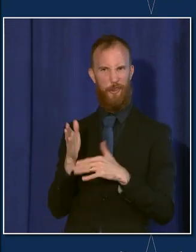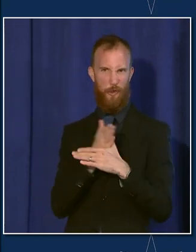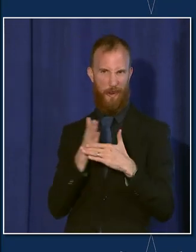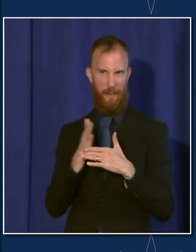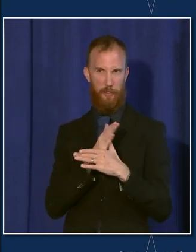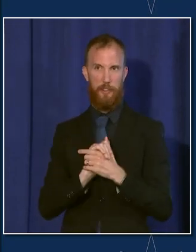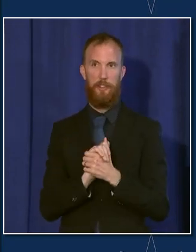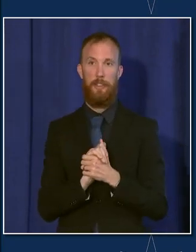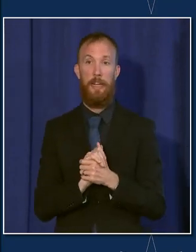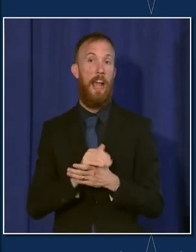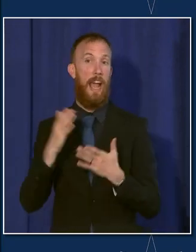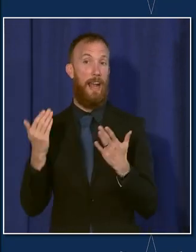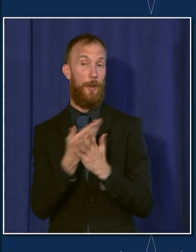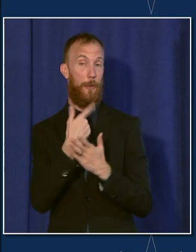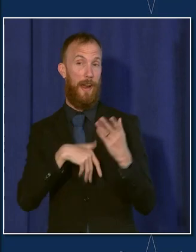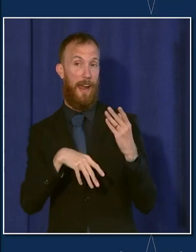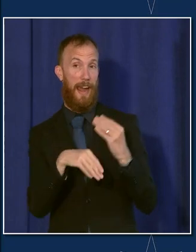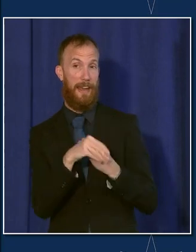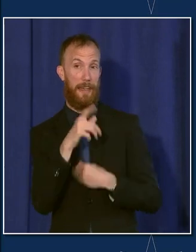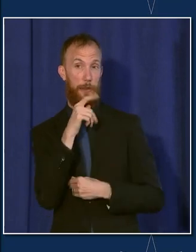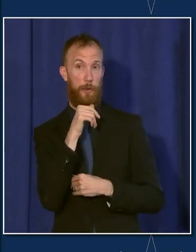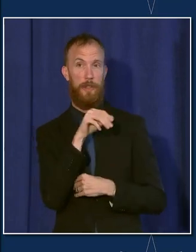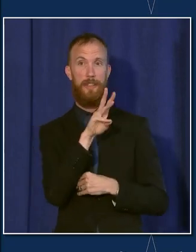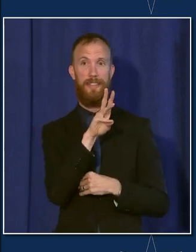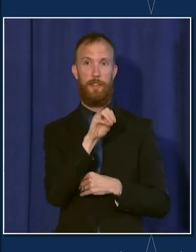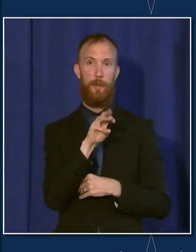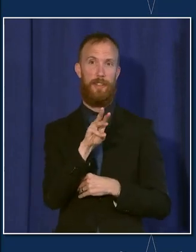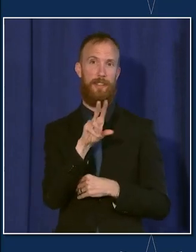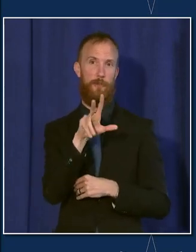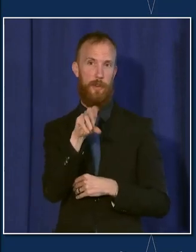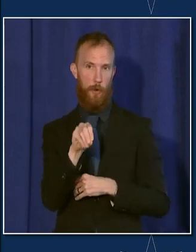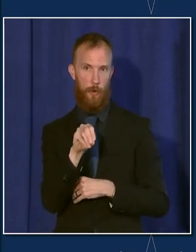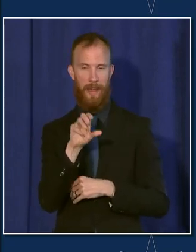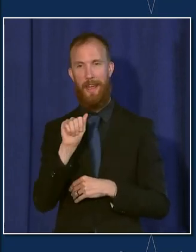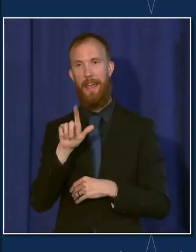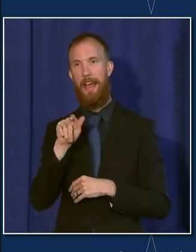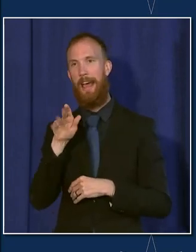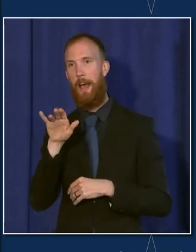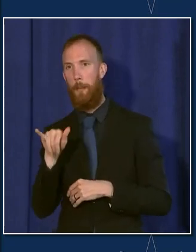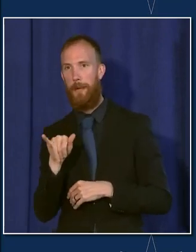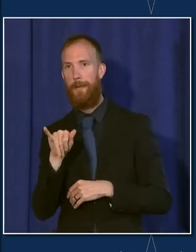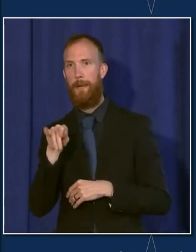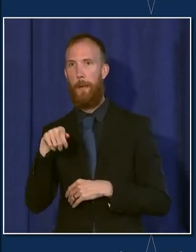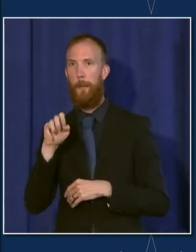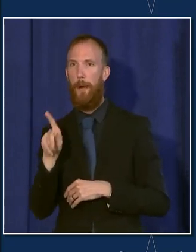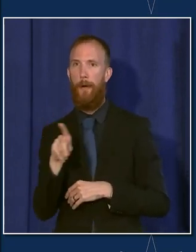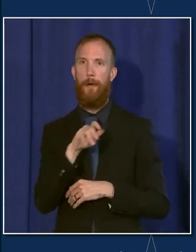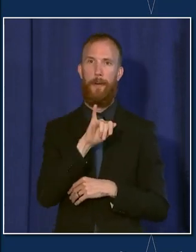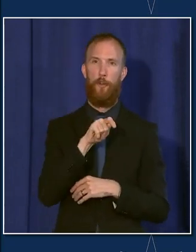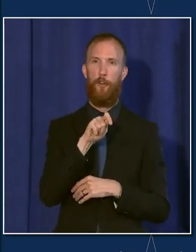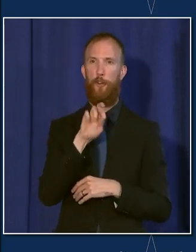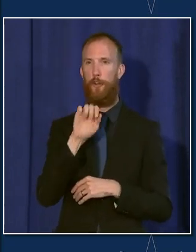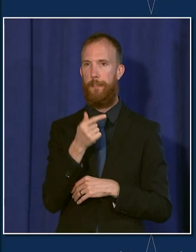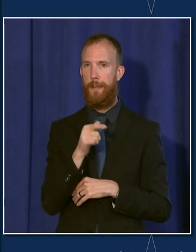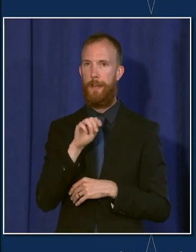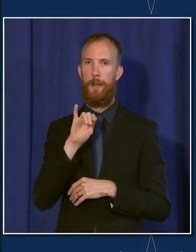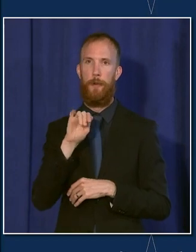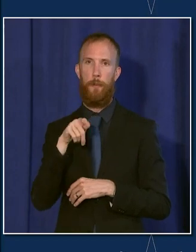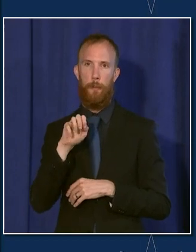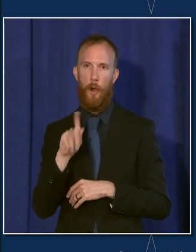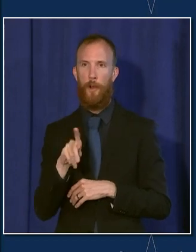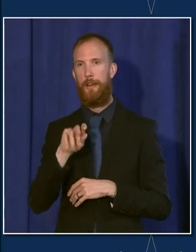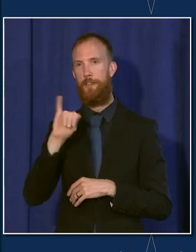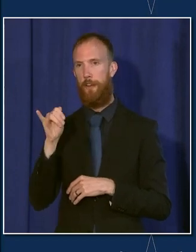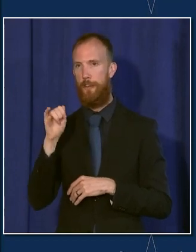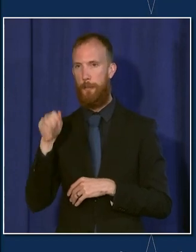to the 70% threshold this week is 60630. That's Albany Park, Irving Park, Jefferson Park and 60623 Brighton Park and